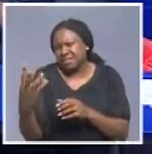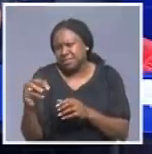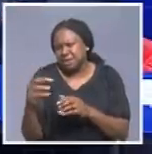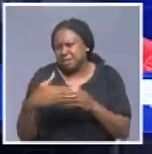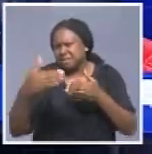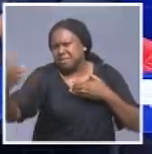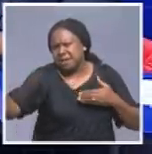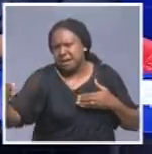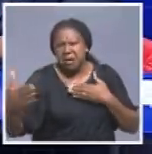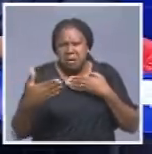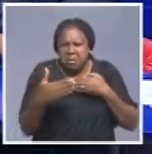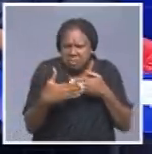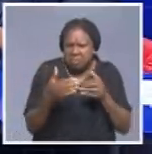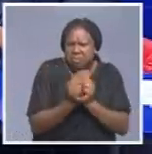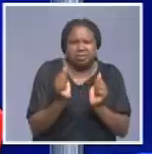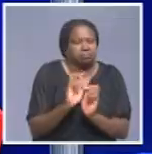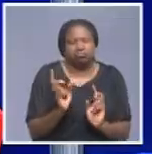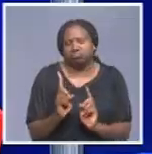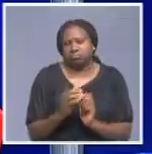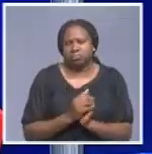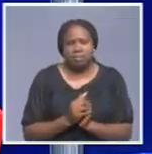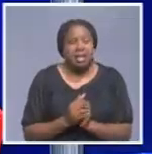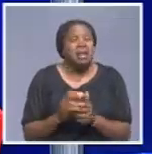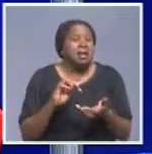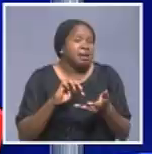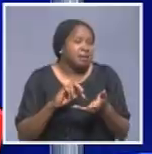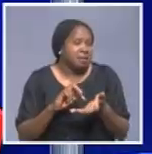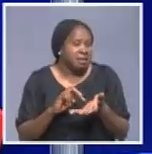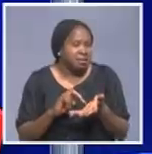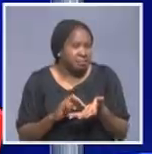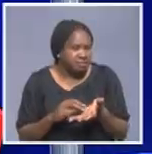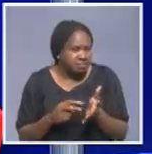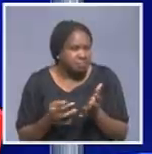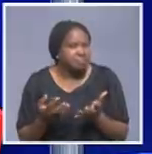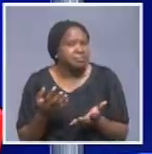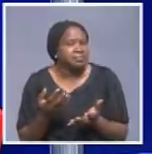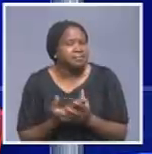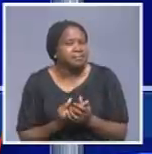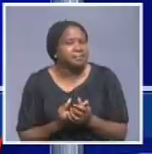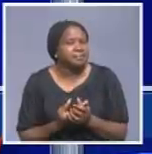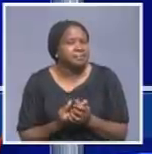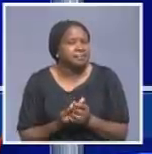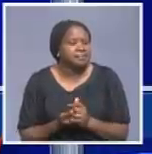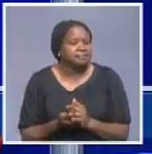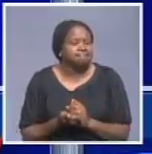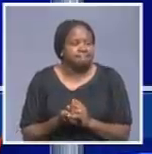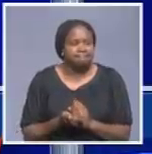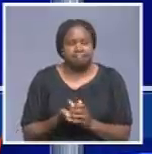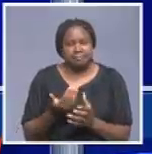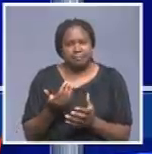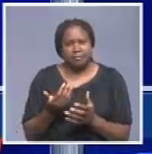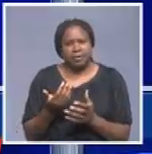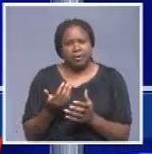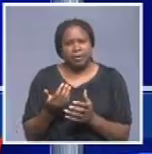has never been in close contact, the possibility of contracting the virus